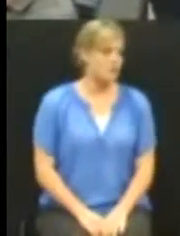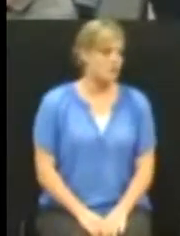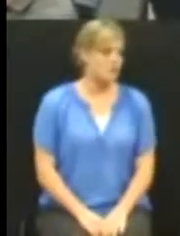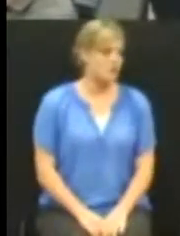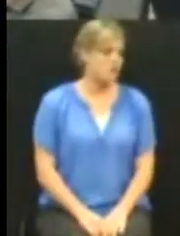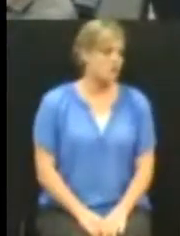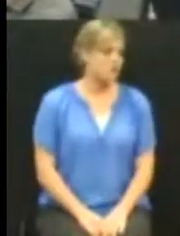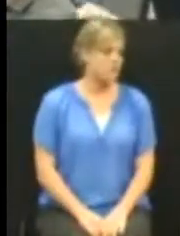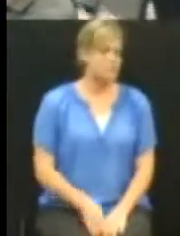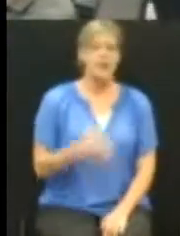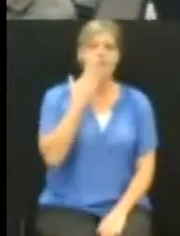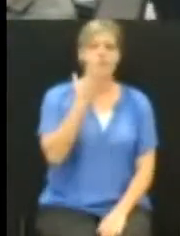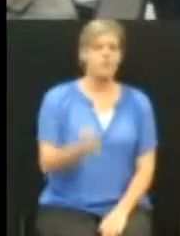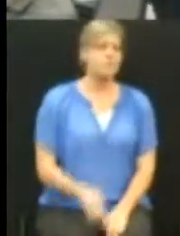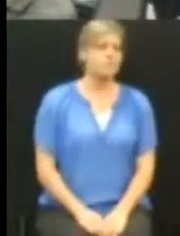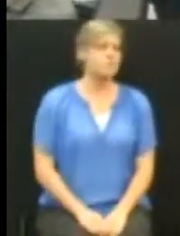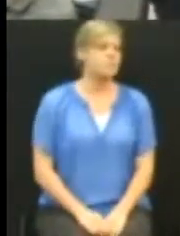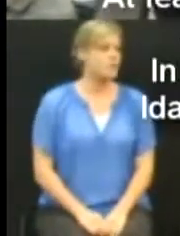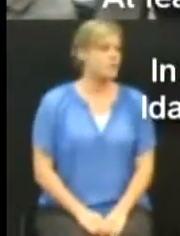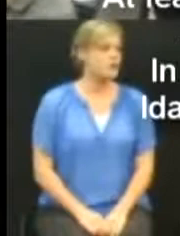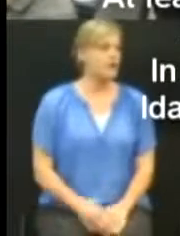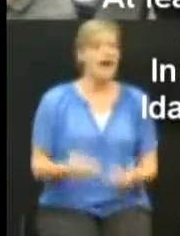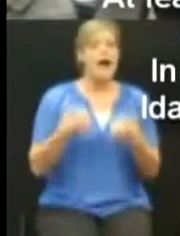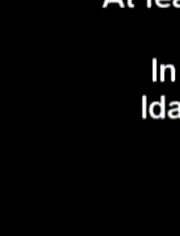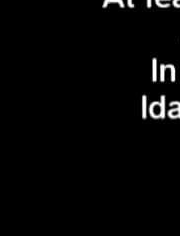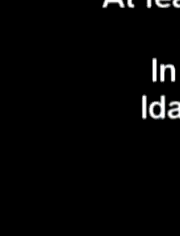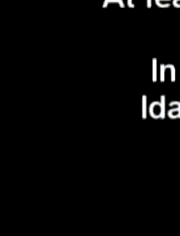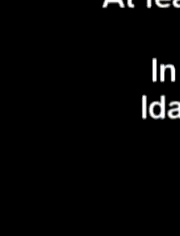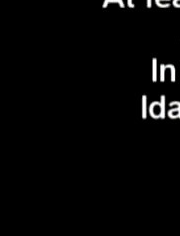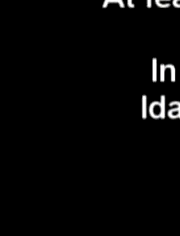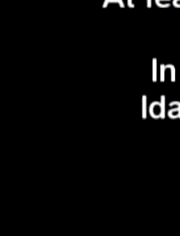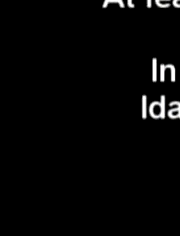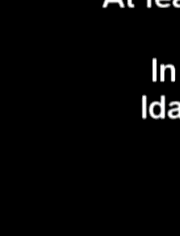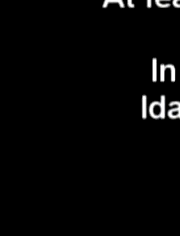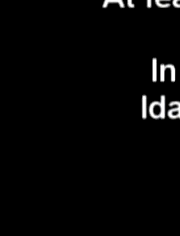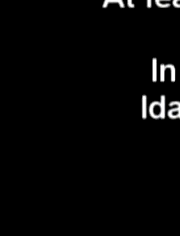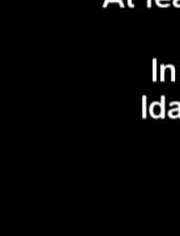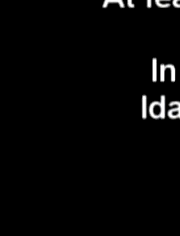Thank you. He's got the clip. Have a nice holiday weekend. We need the...